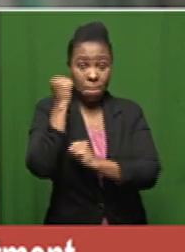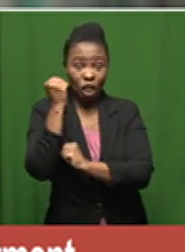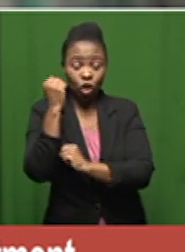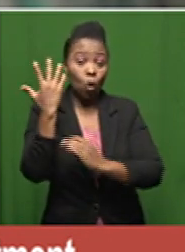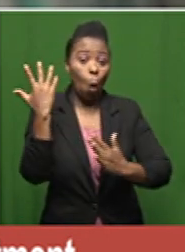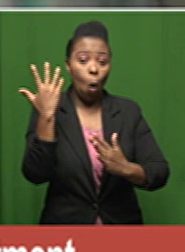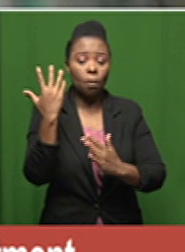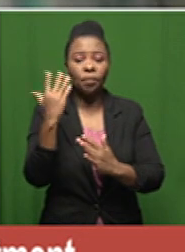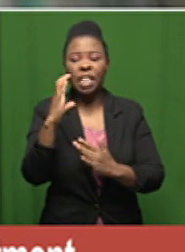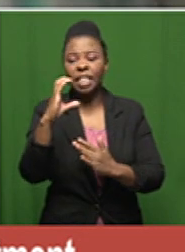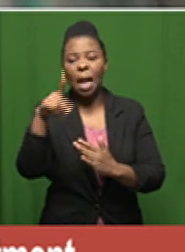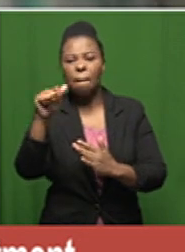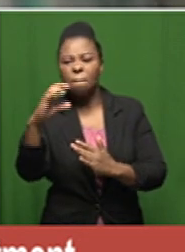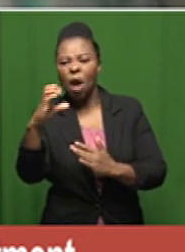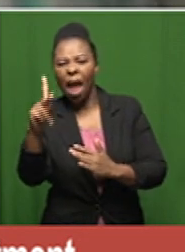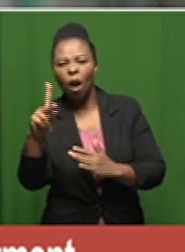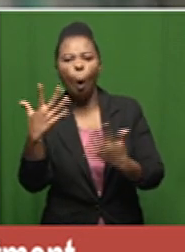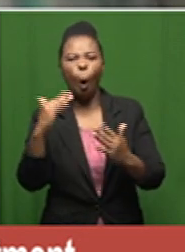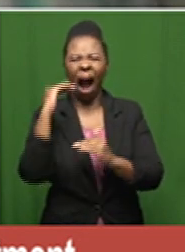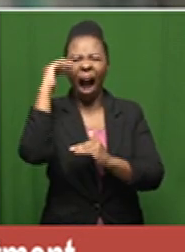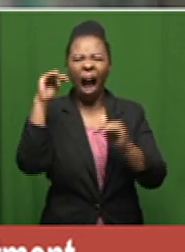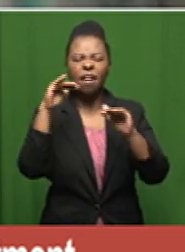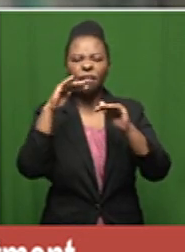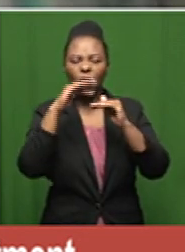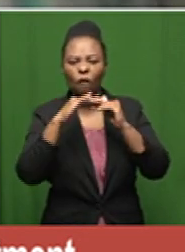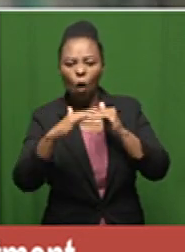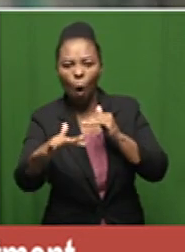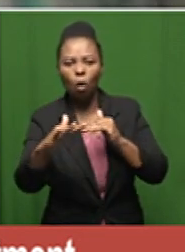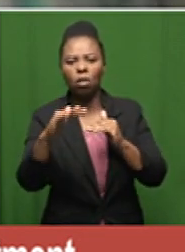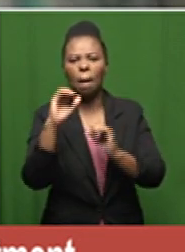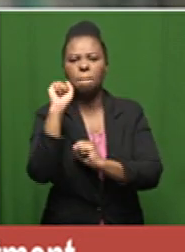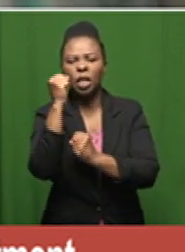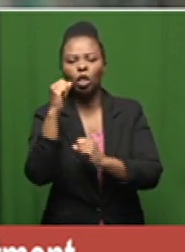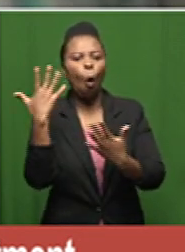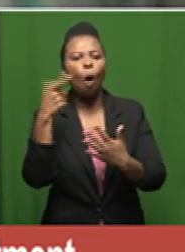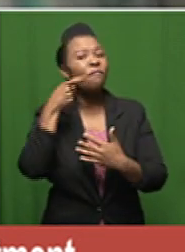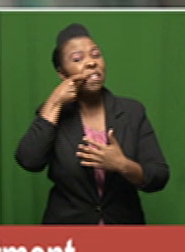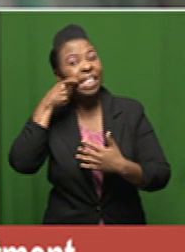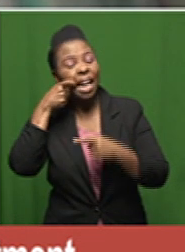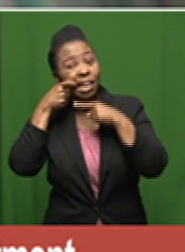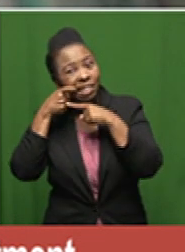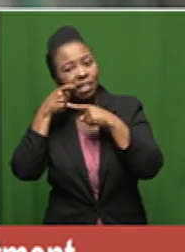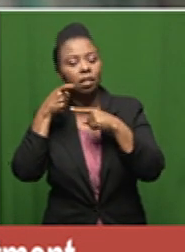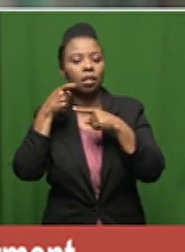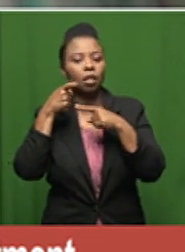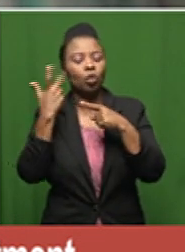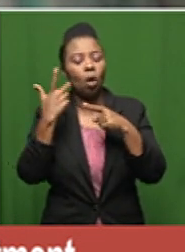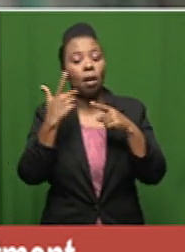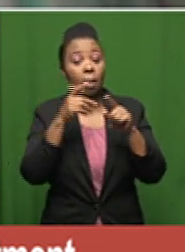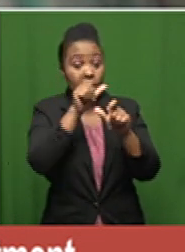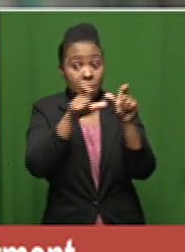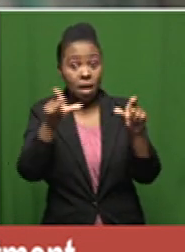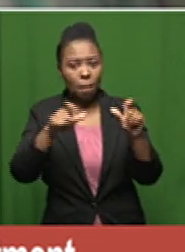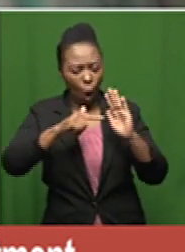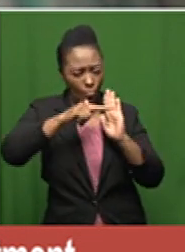such as cpap machines or high flow machines or even a mechanical ventilator so patients who have low oxygen